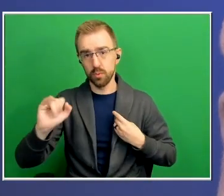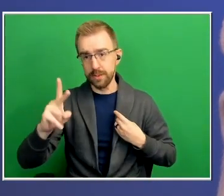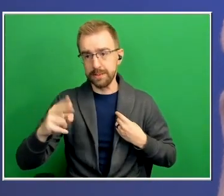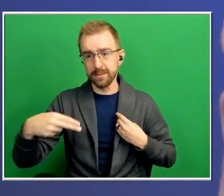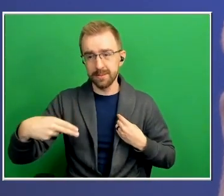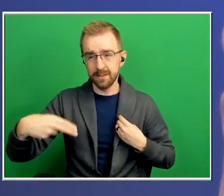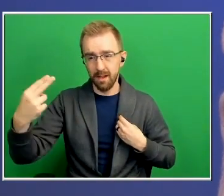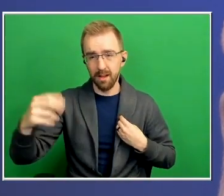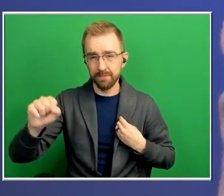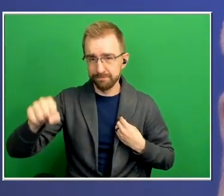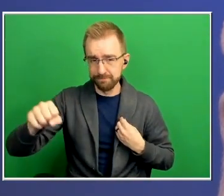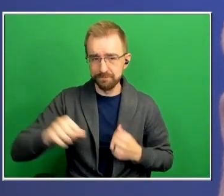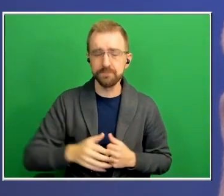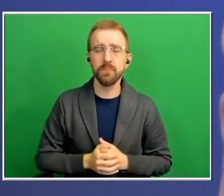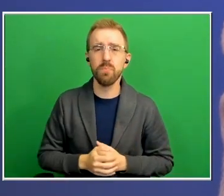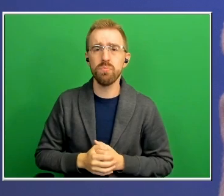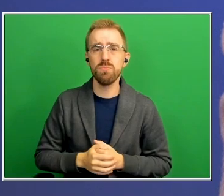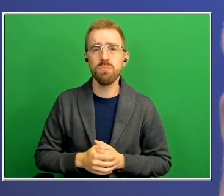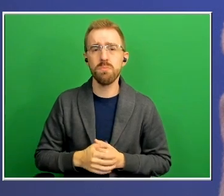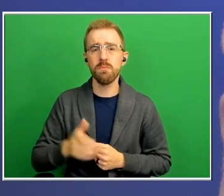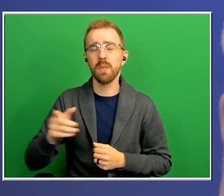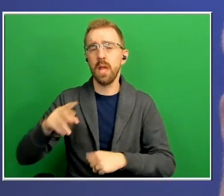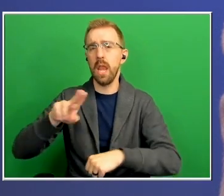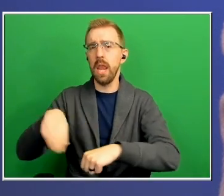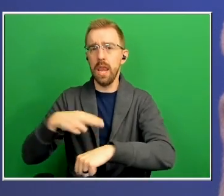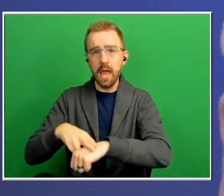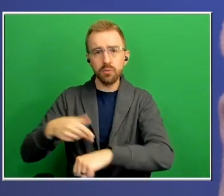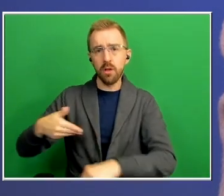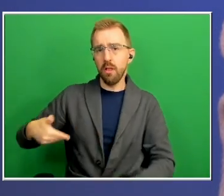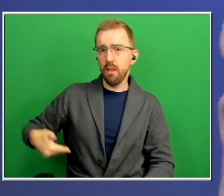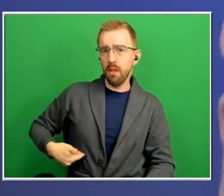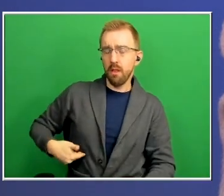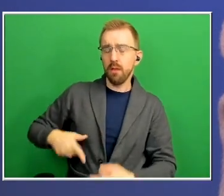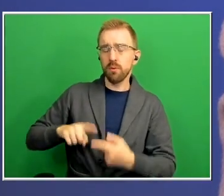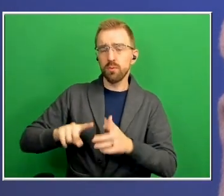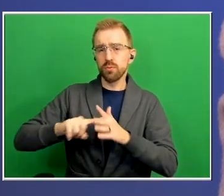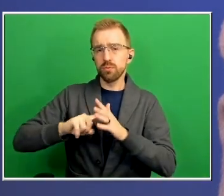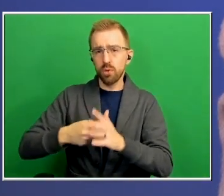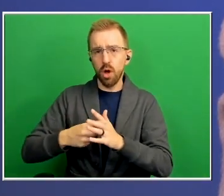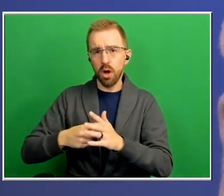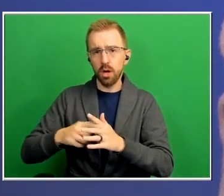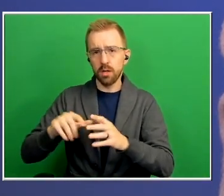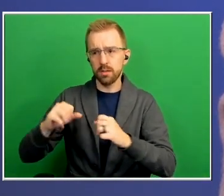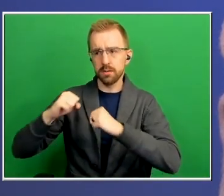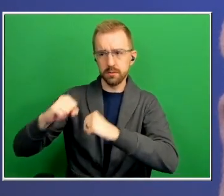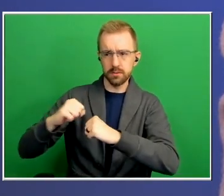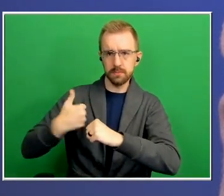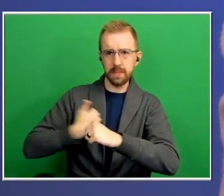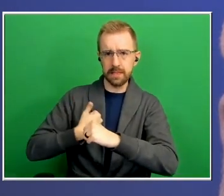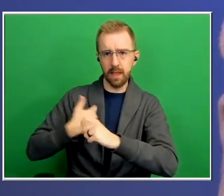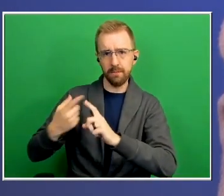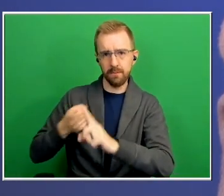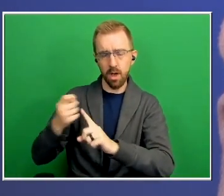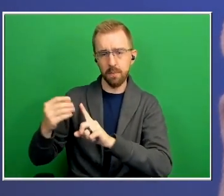the incline the natural inclination to start protecting oneself from exposure of deficits is high